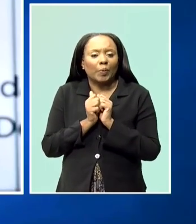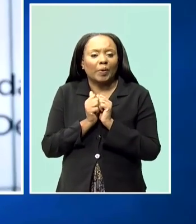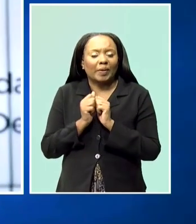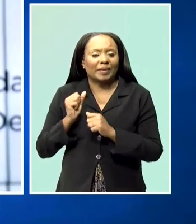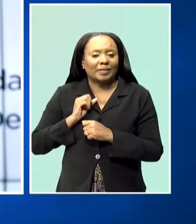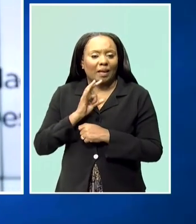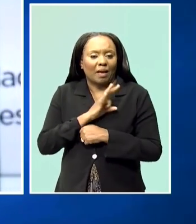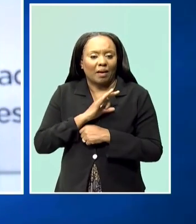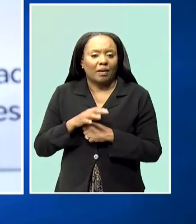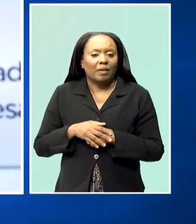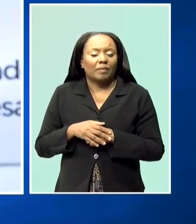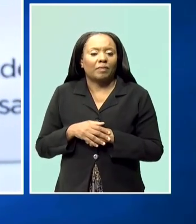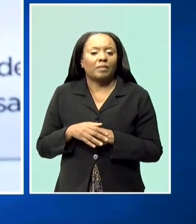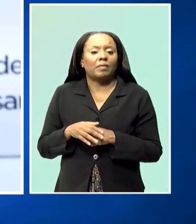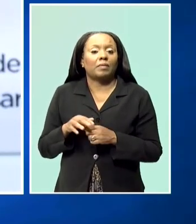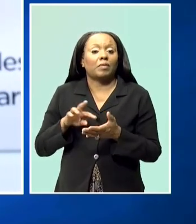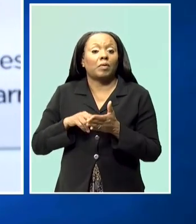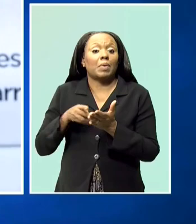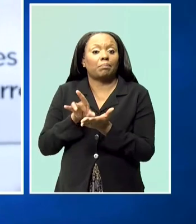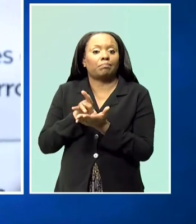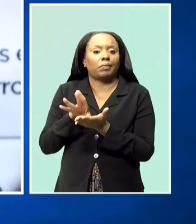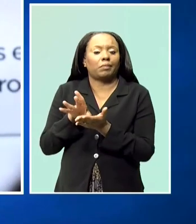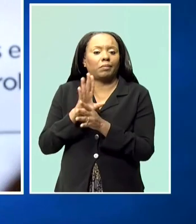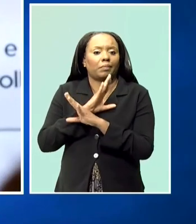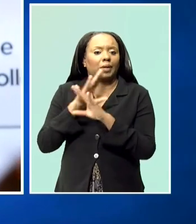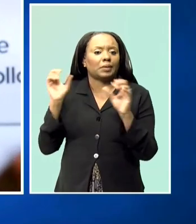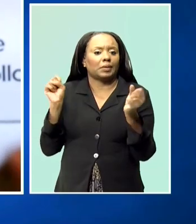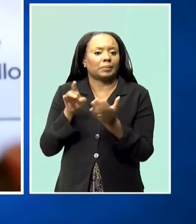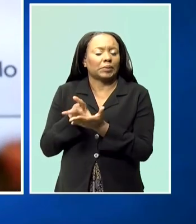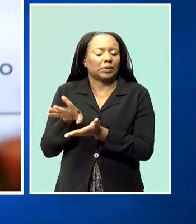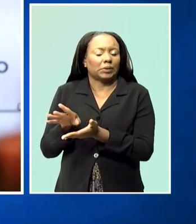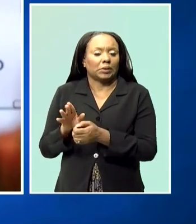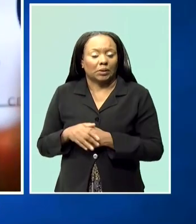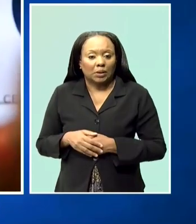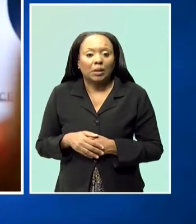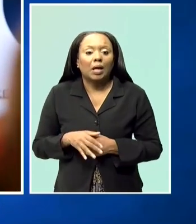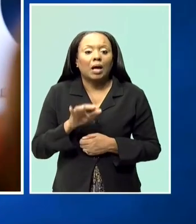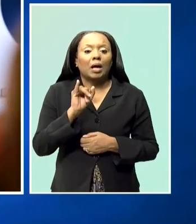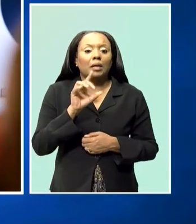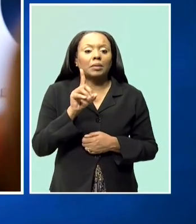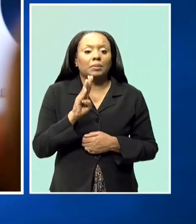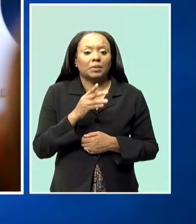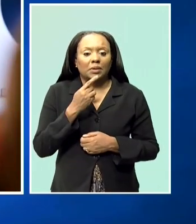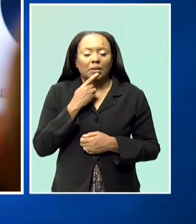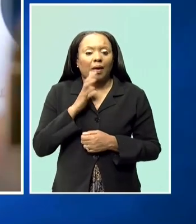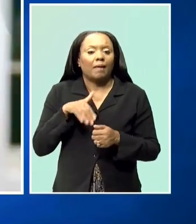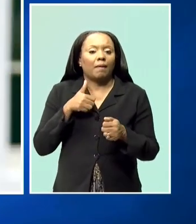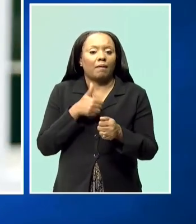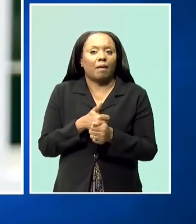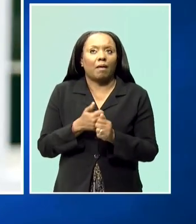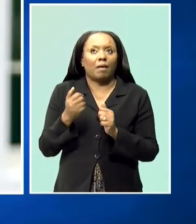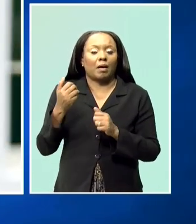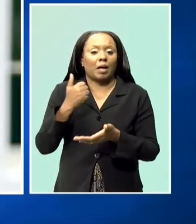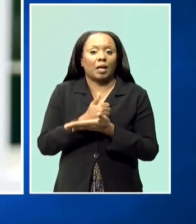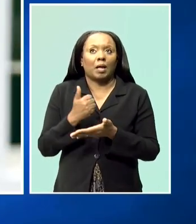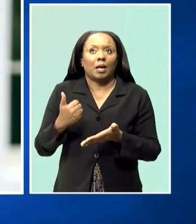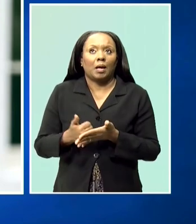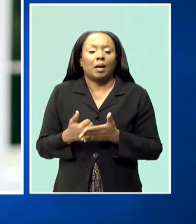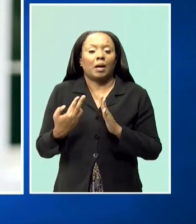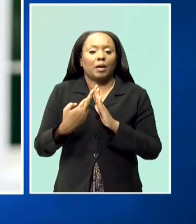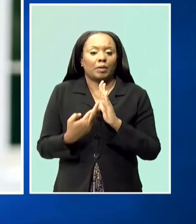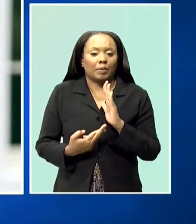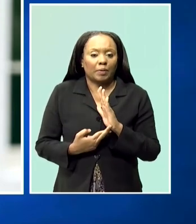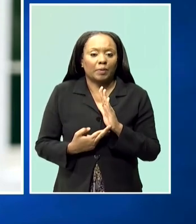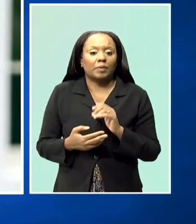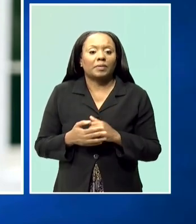His removal as president became effective yesterday. In a statement, the IDB said in accordance with the bank's charter, the executive vice